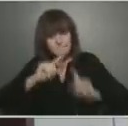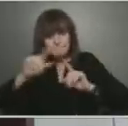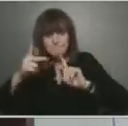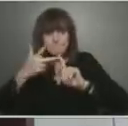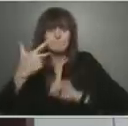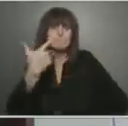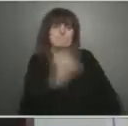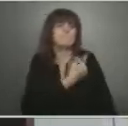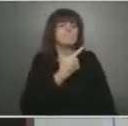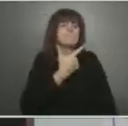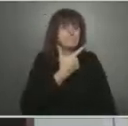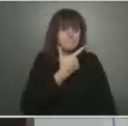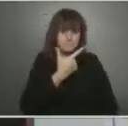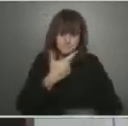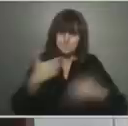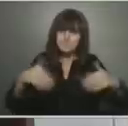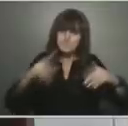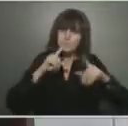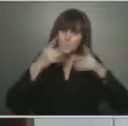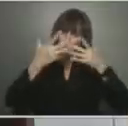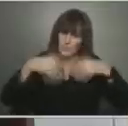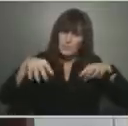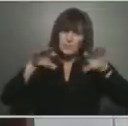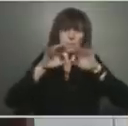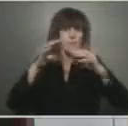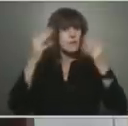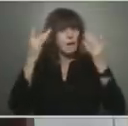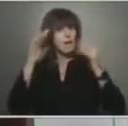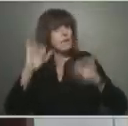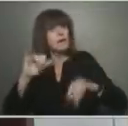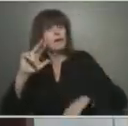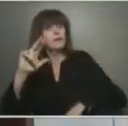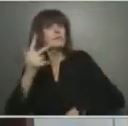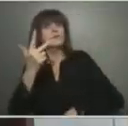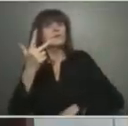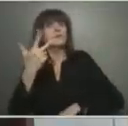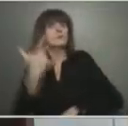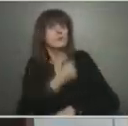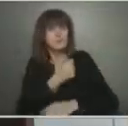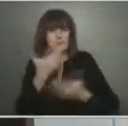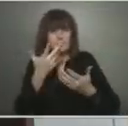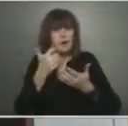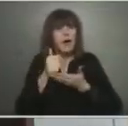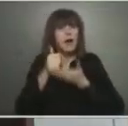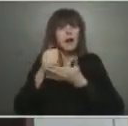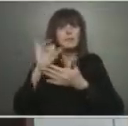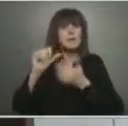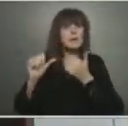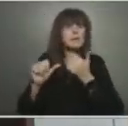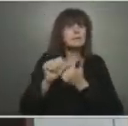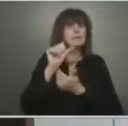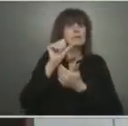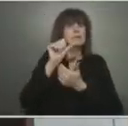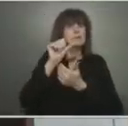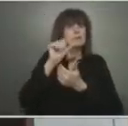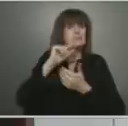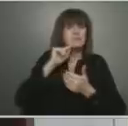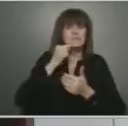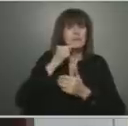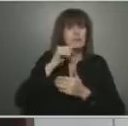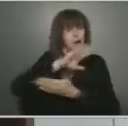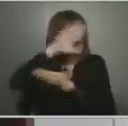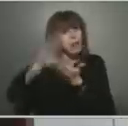booster doses have been shown to reduce the risk of severe outcomes of Omicron, such as hospitalization and death, by